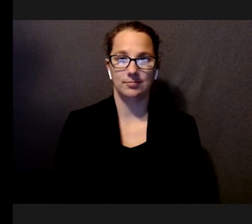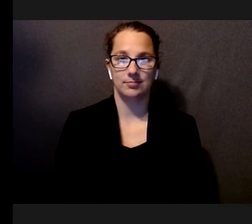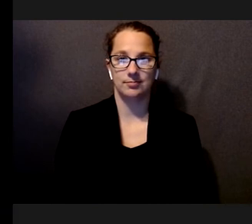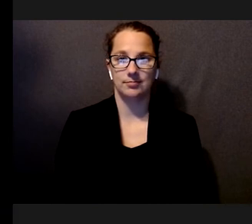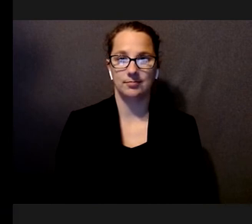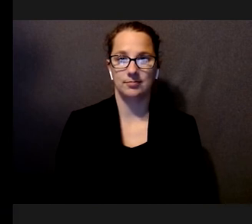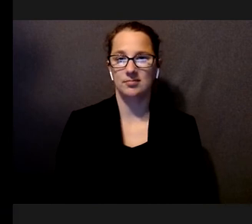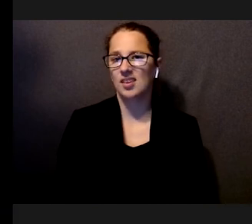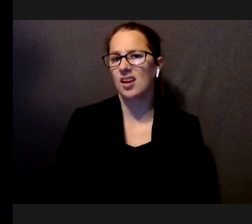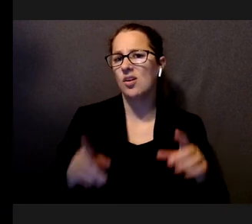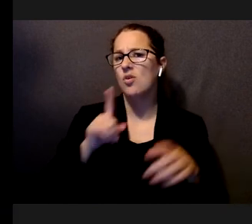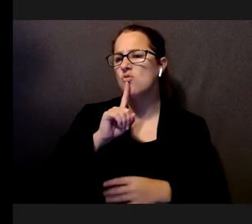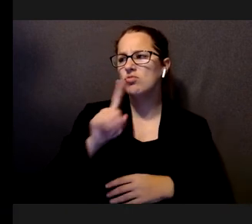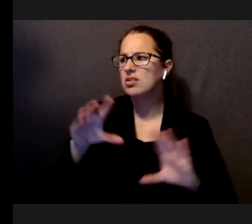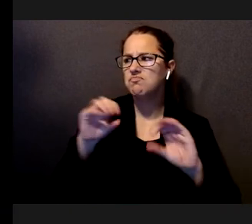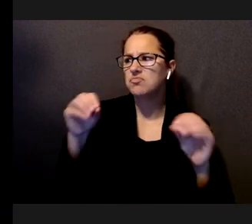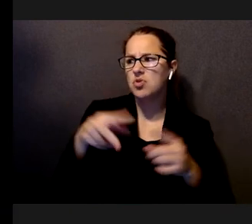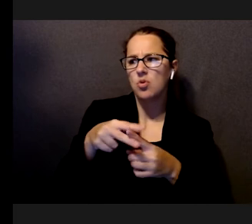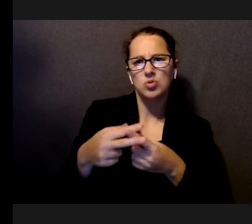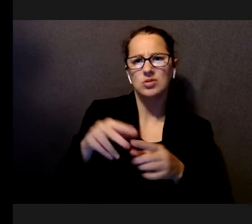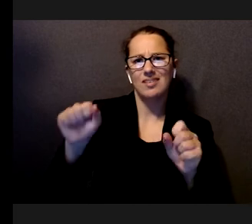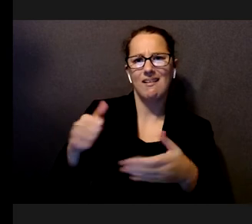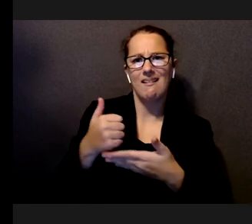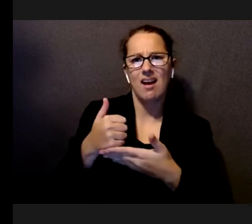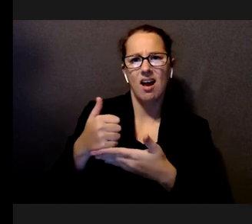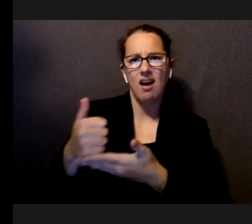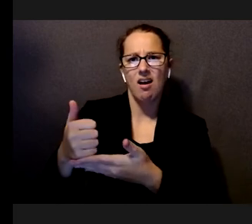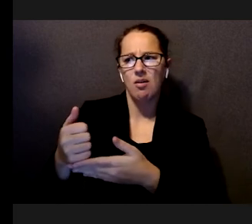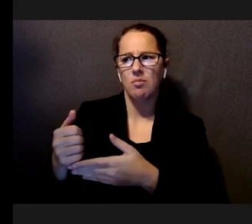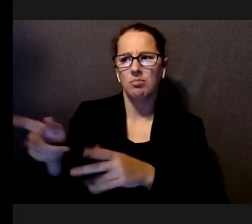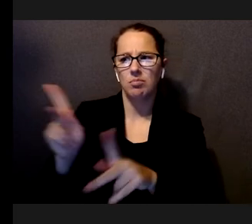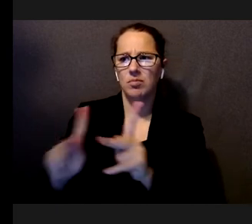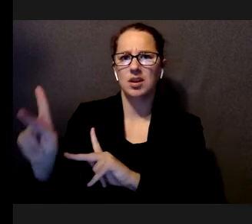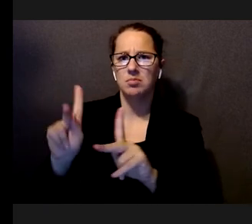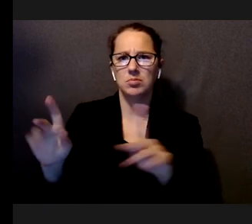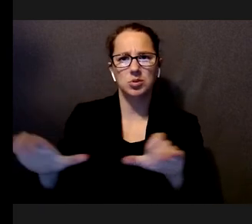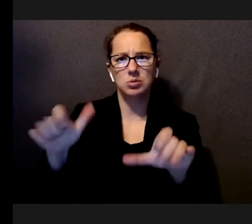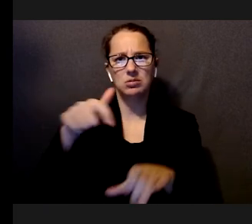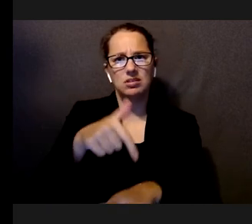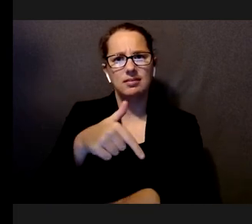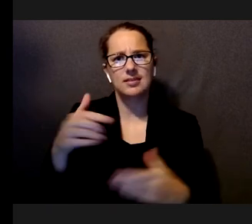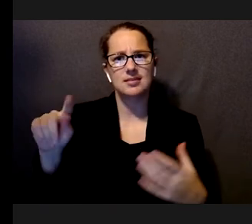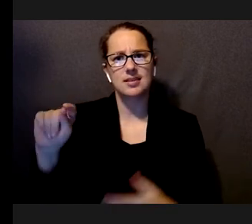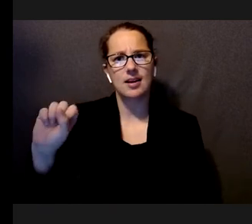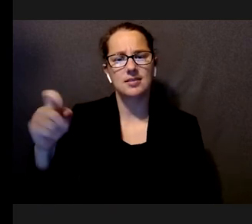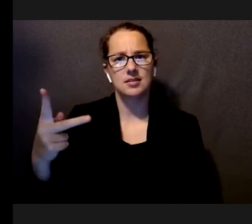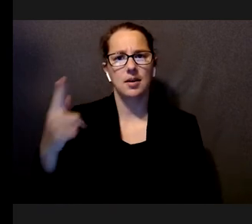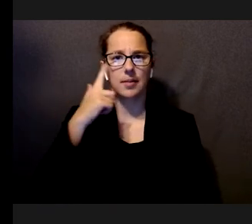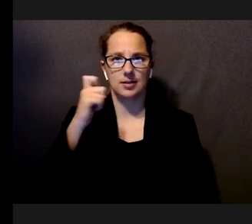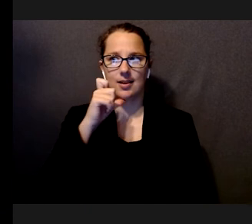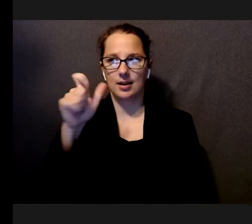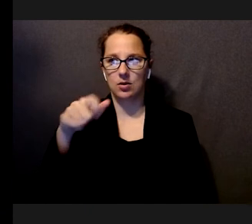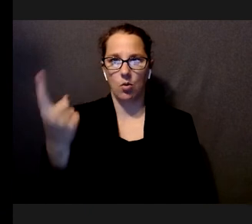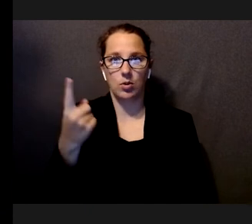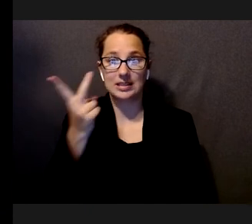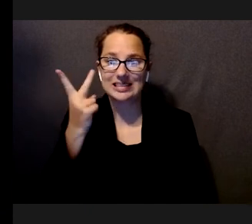tools that helped participants in this task because their job was not just to see the